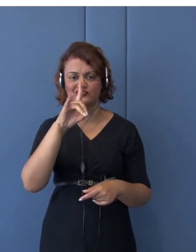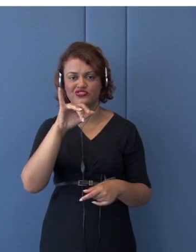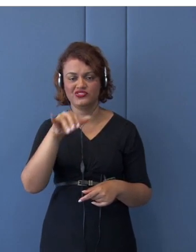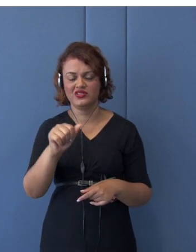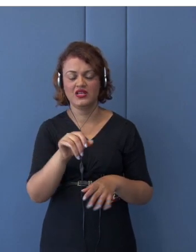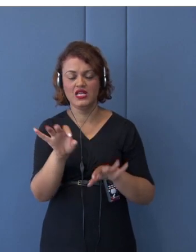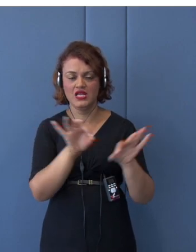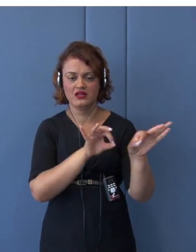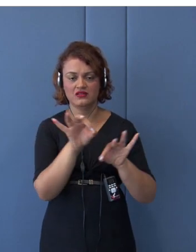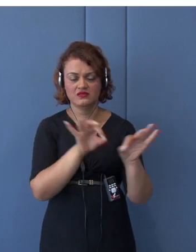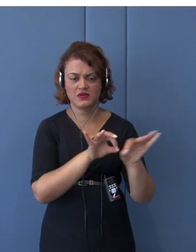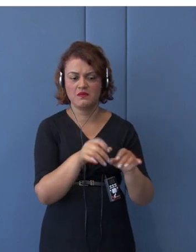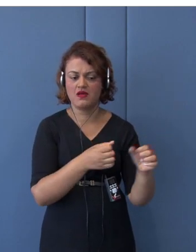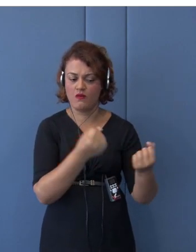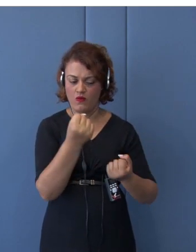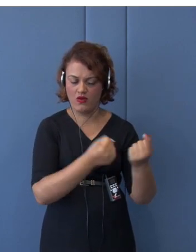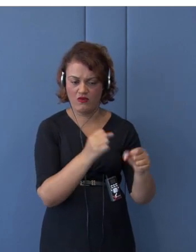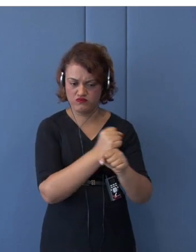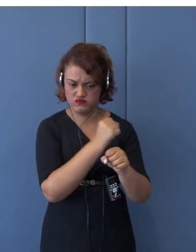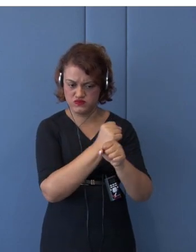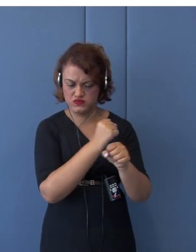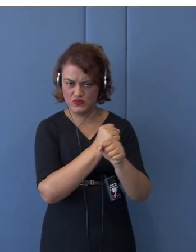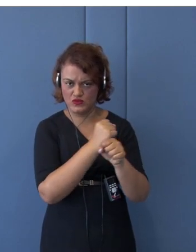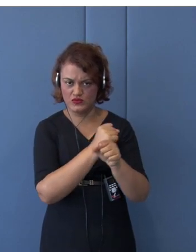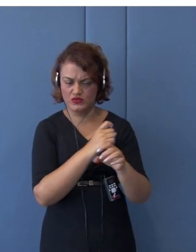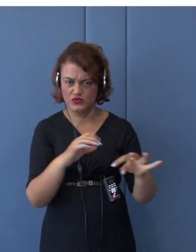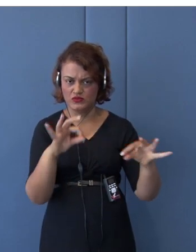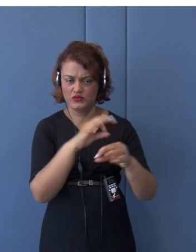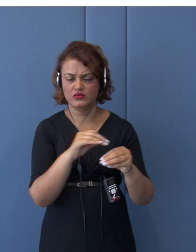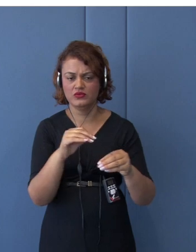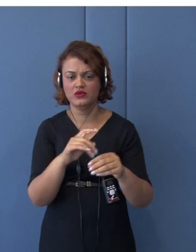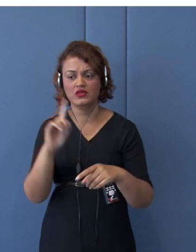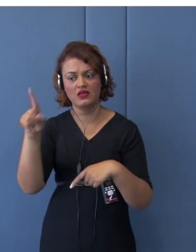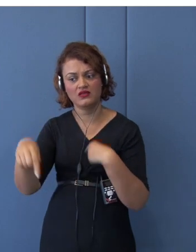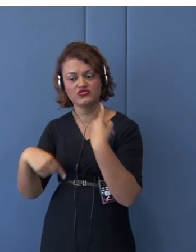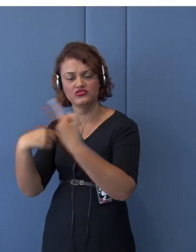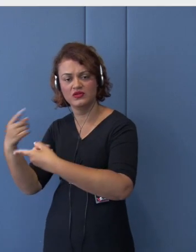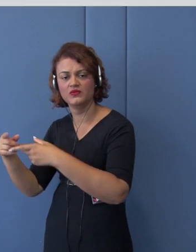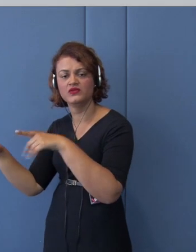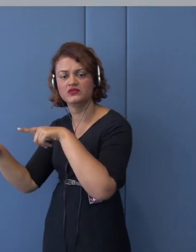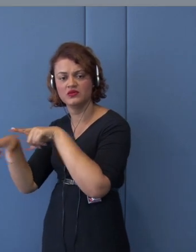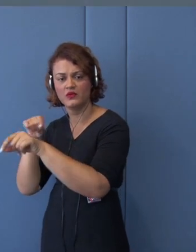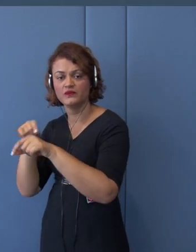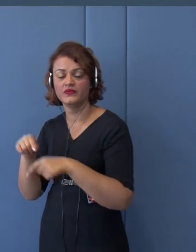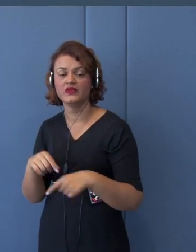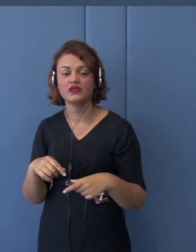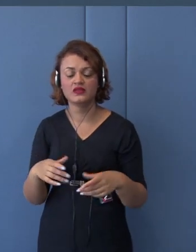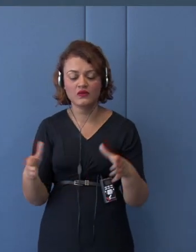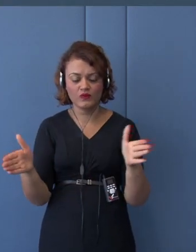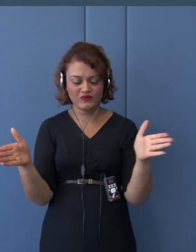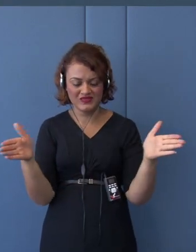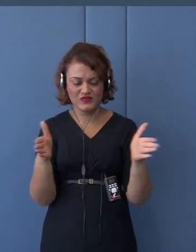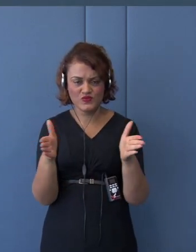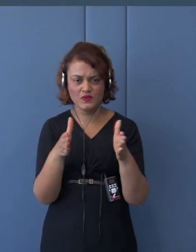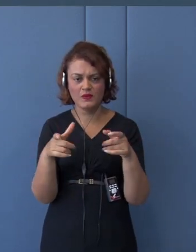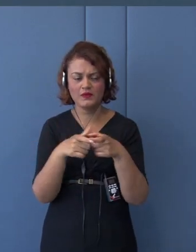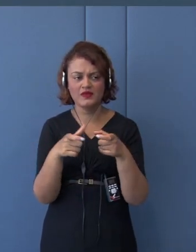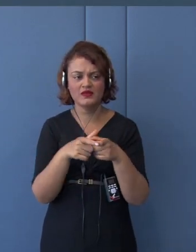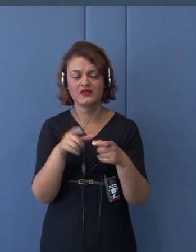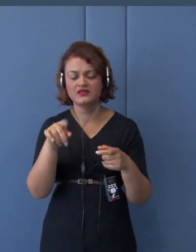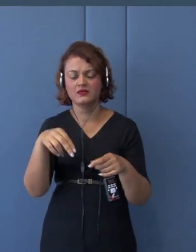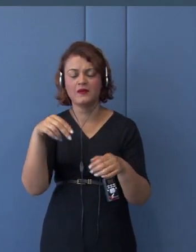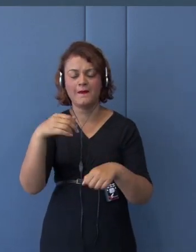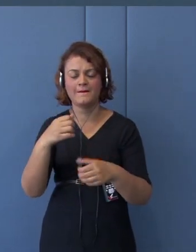Zealand, or even to Japan. You know, the smallest subcompact car by Nissan, called March,